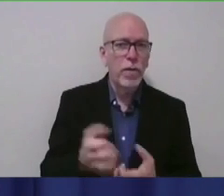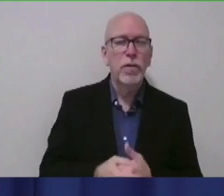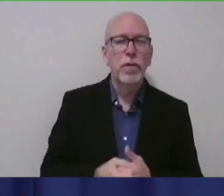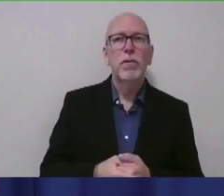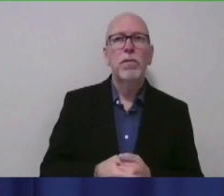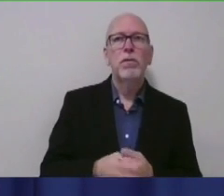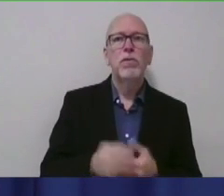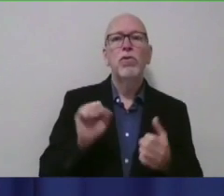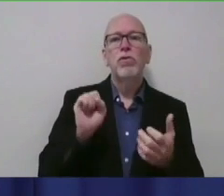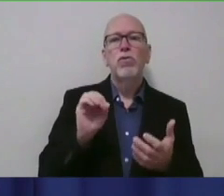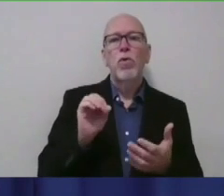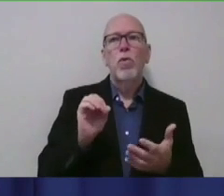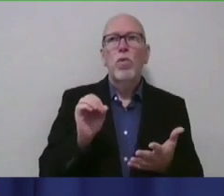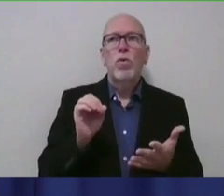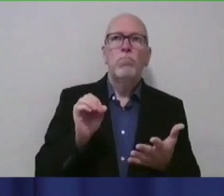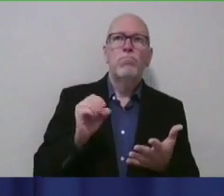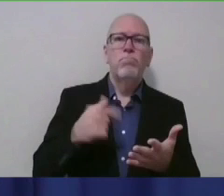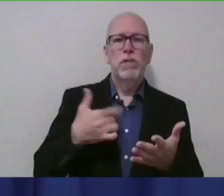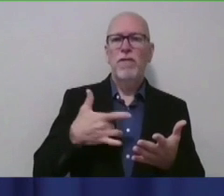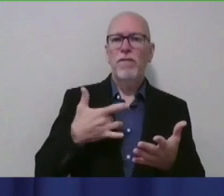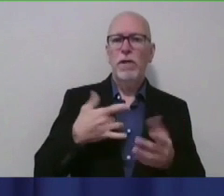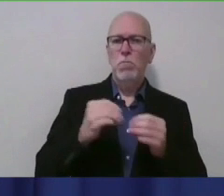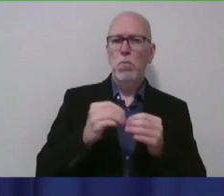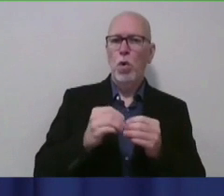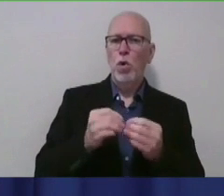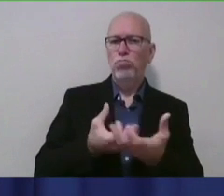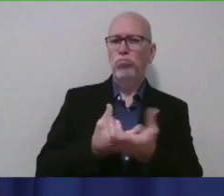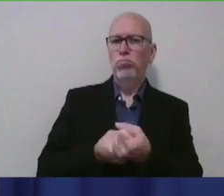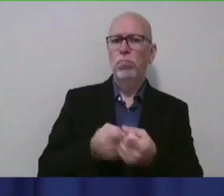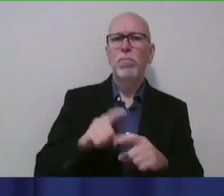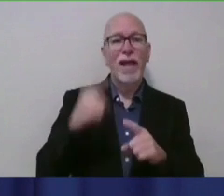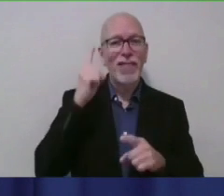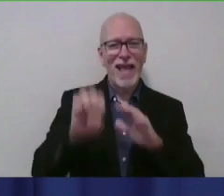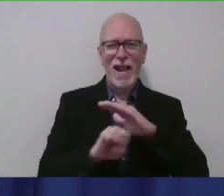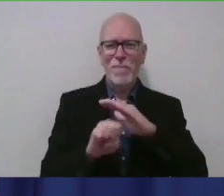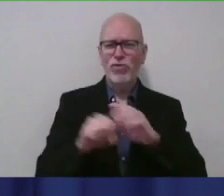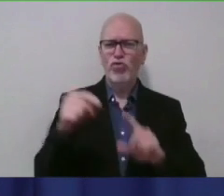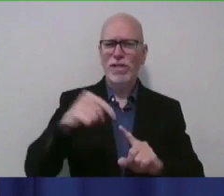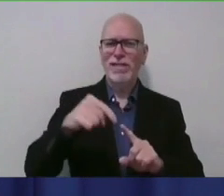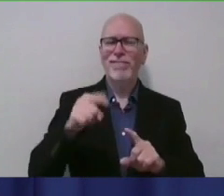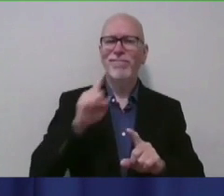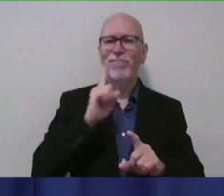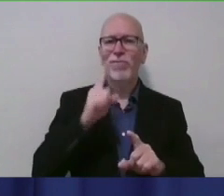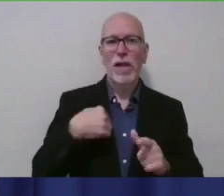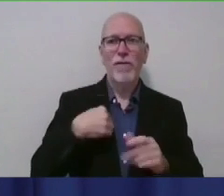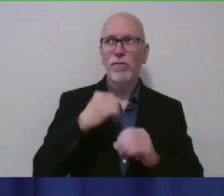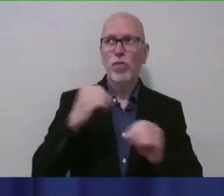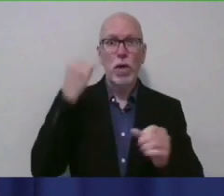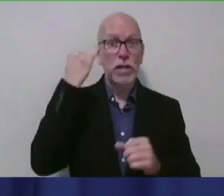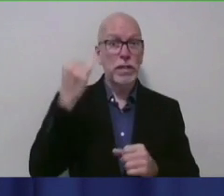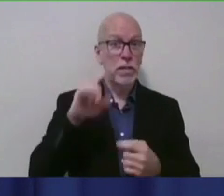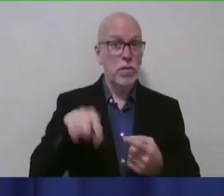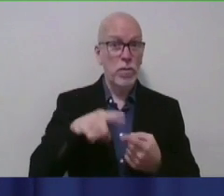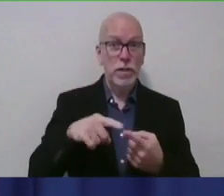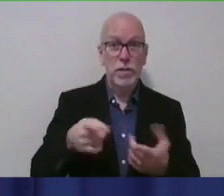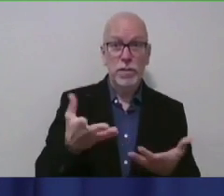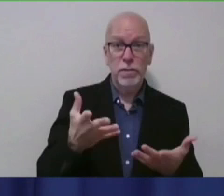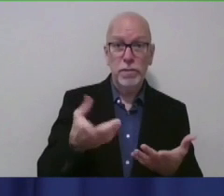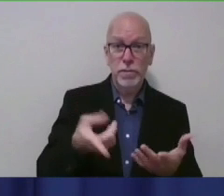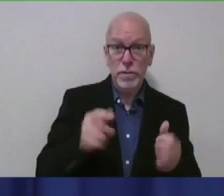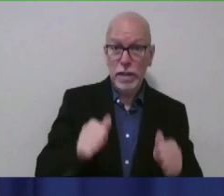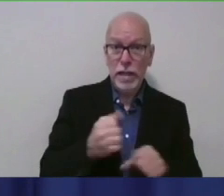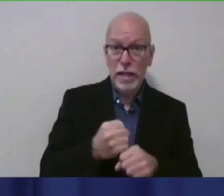so I feel more comfort there. I think it's the elementary kids that we have really no idea when they're going to actually be able to get